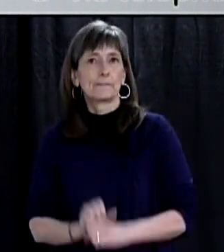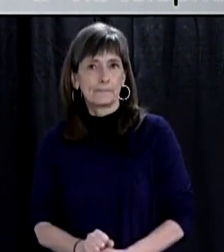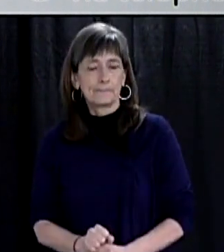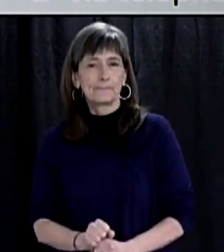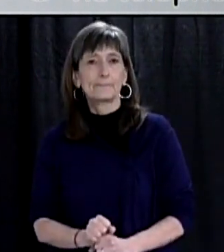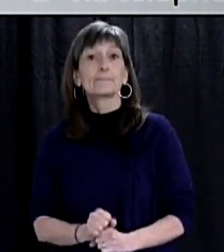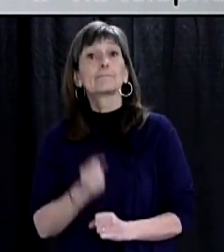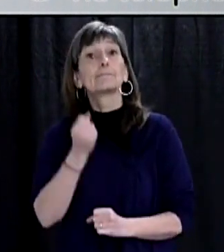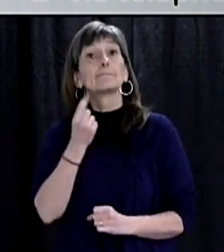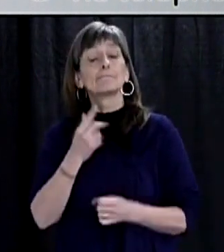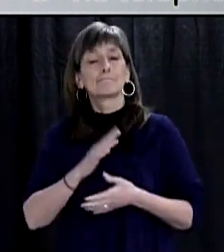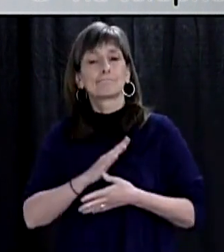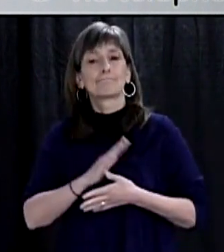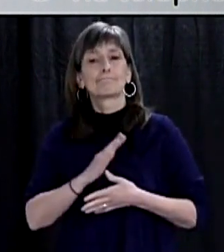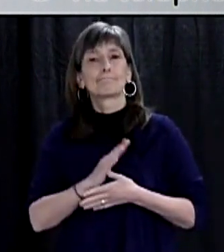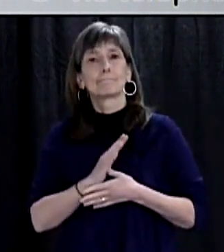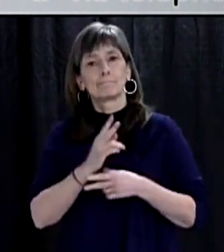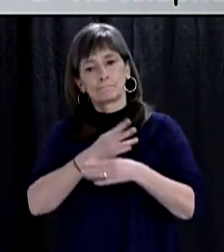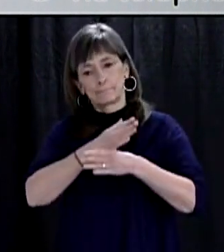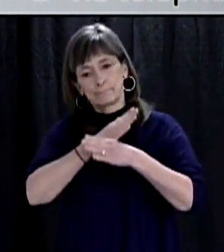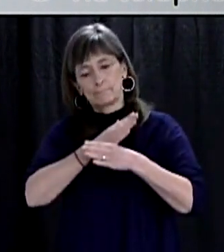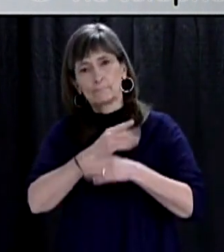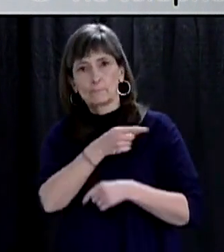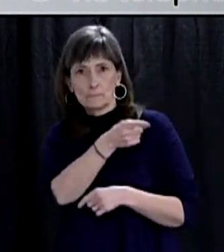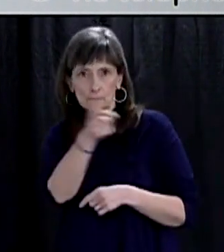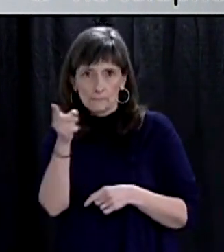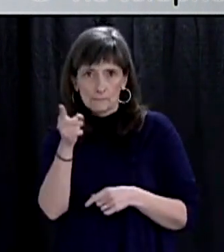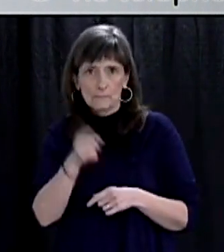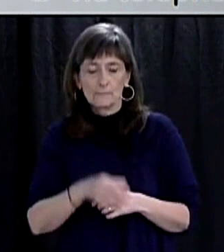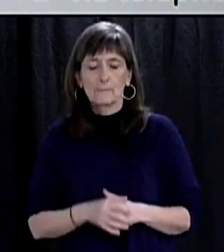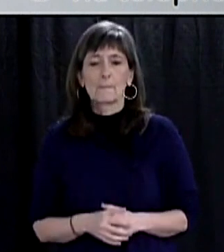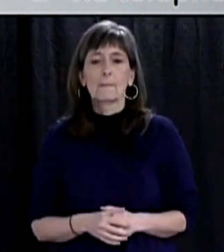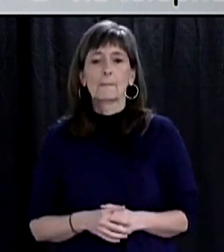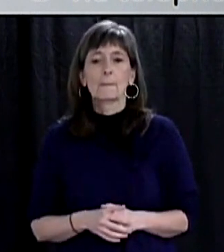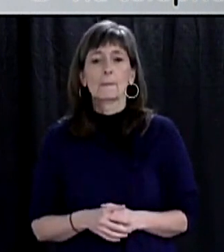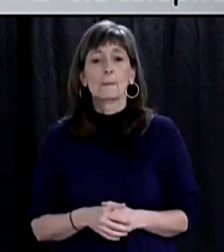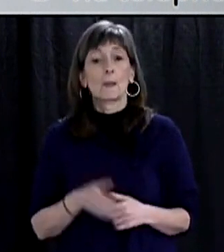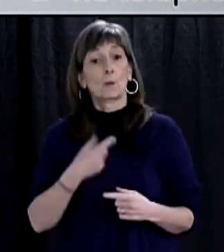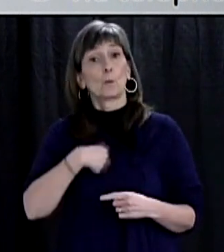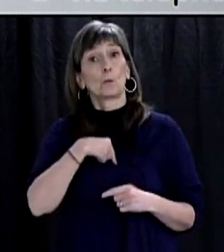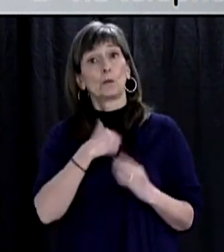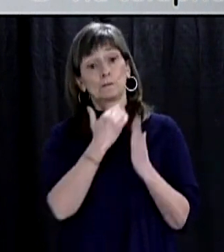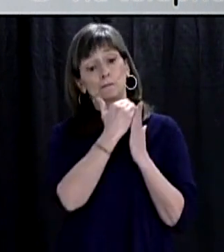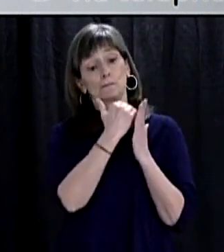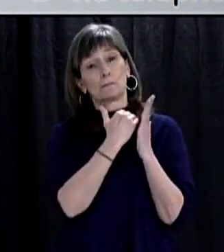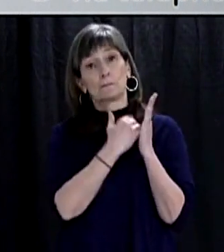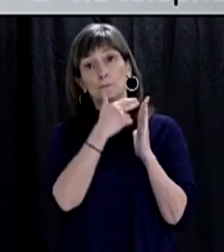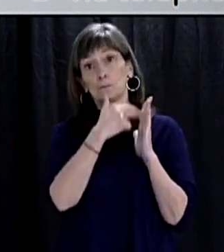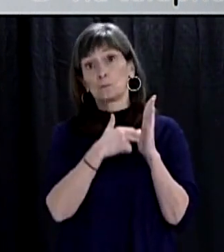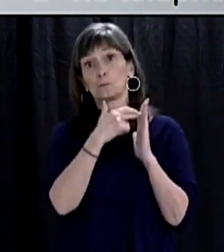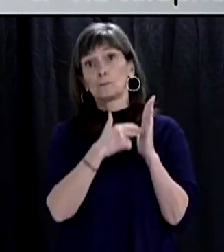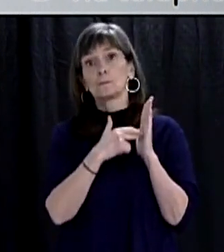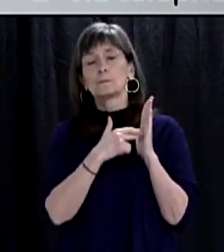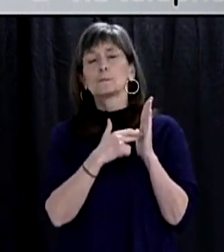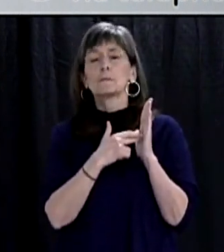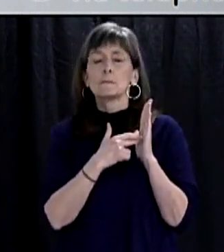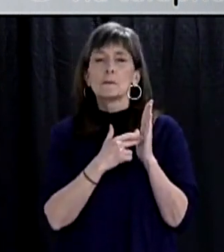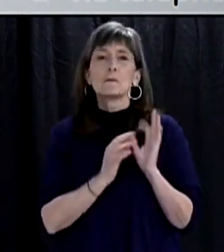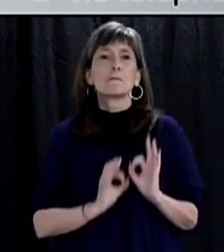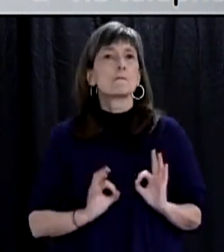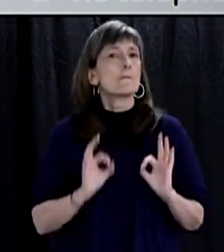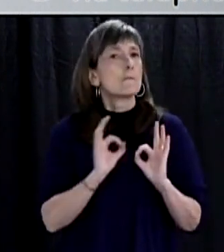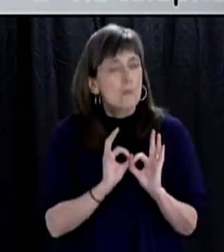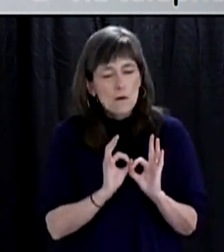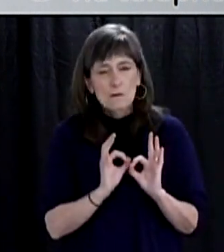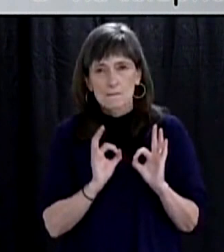protecting the public is our highest priority. The measures we have implemented are crucial to slow the spread of